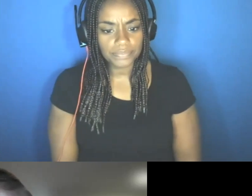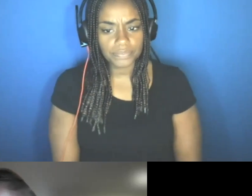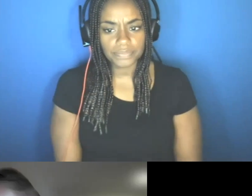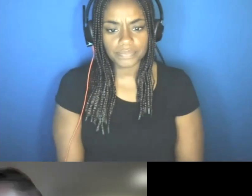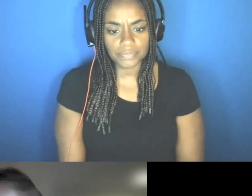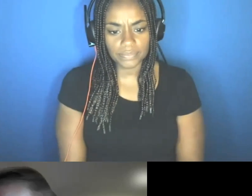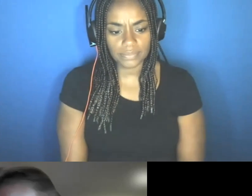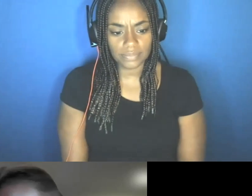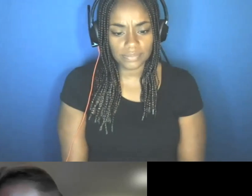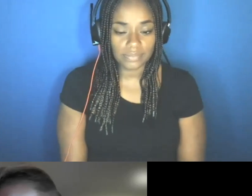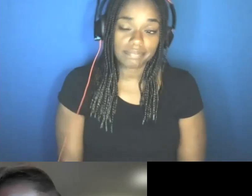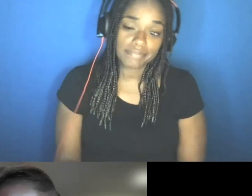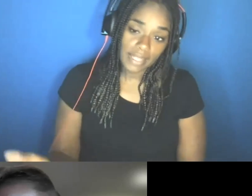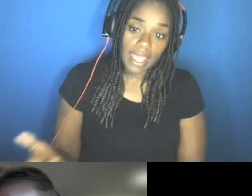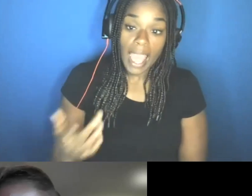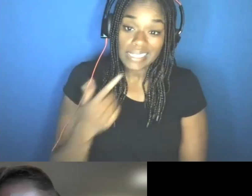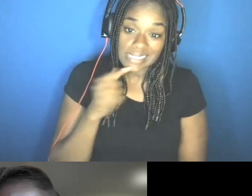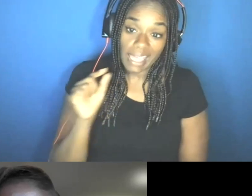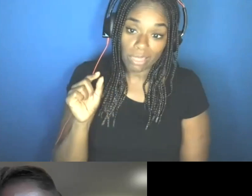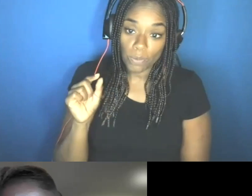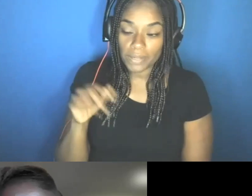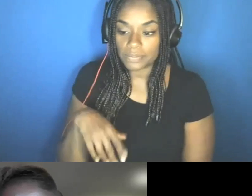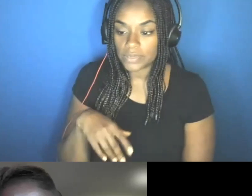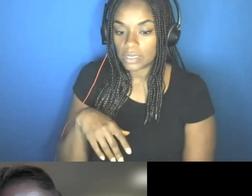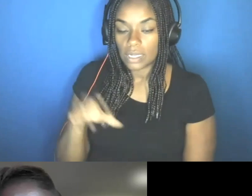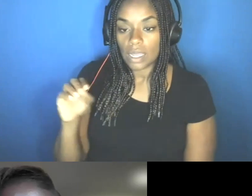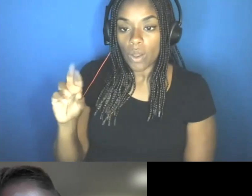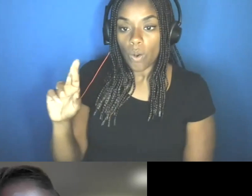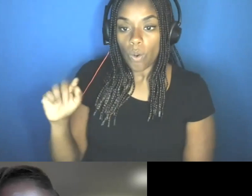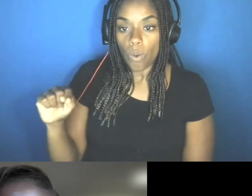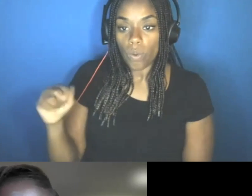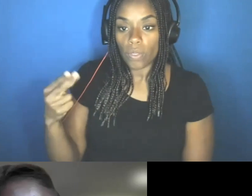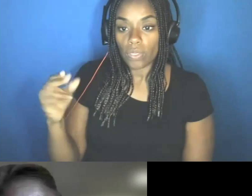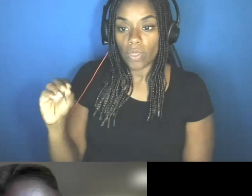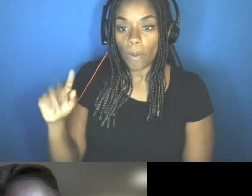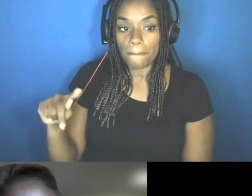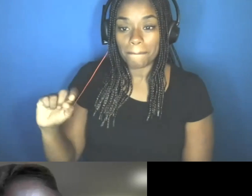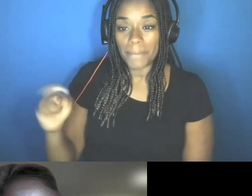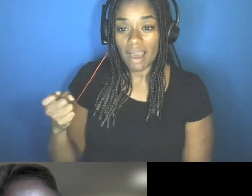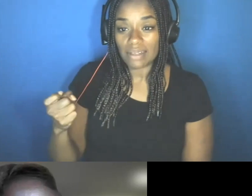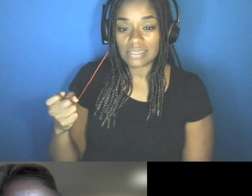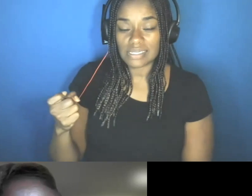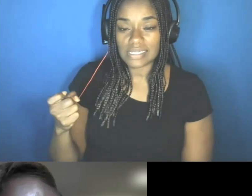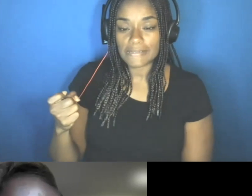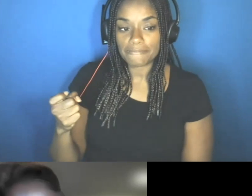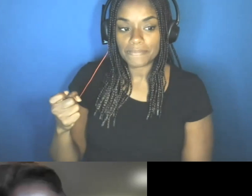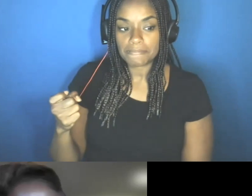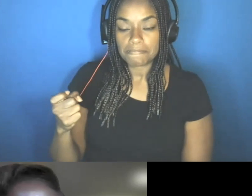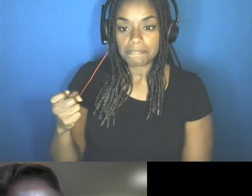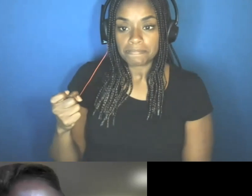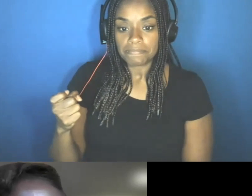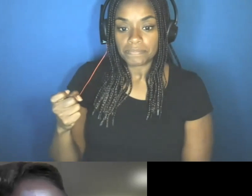Um, I can say a little about that. So orthopox is not, um, only